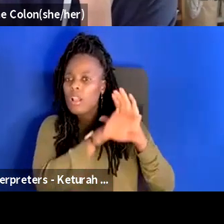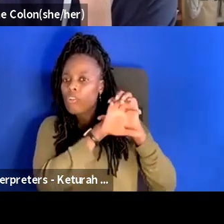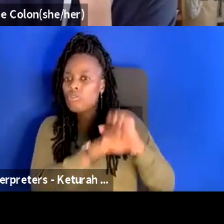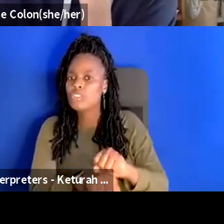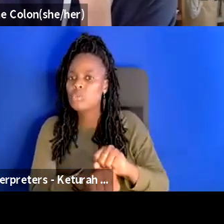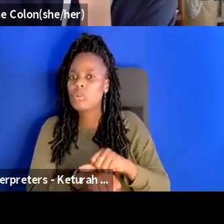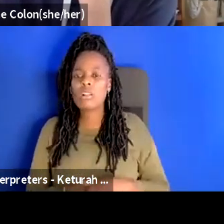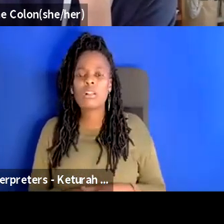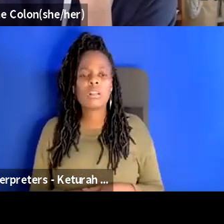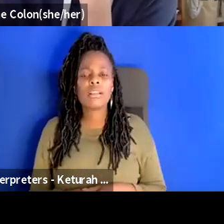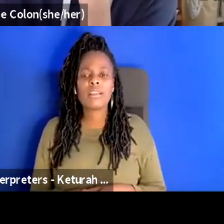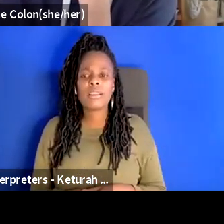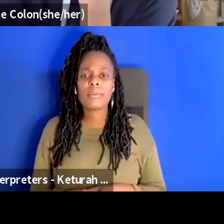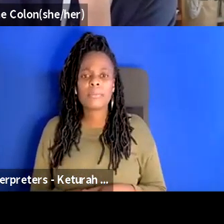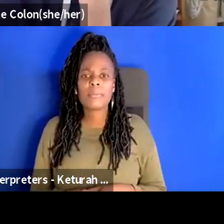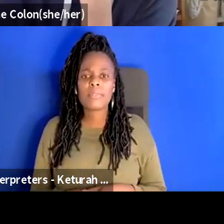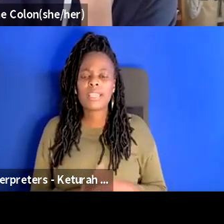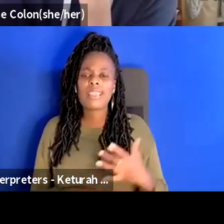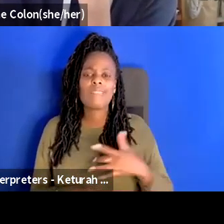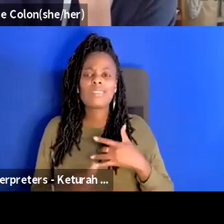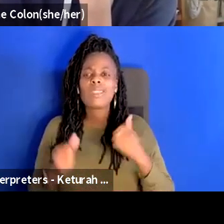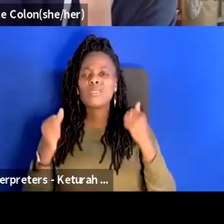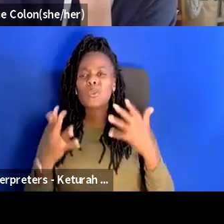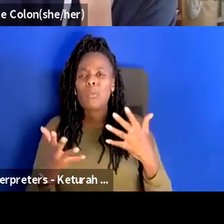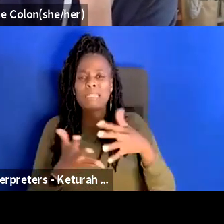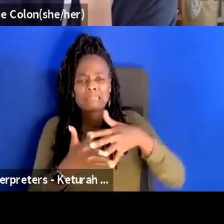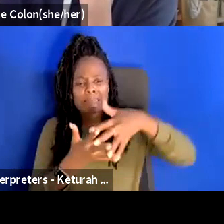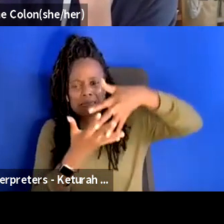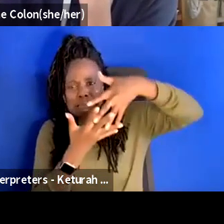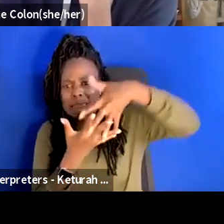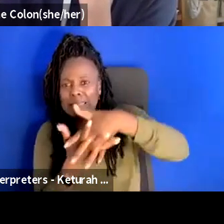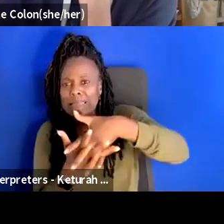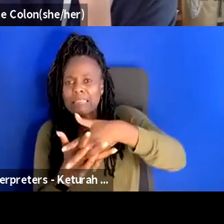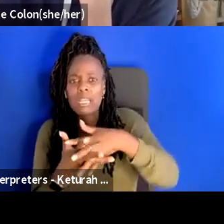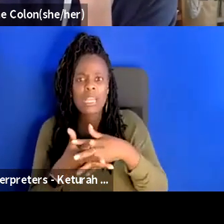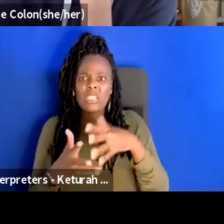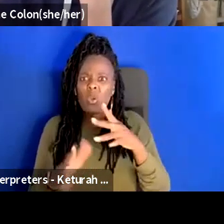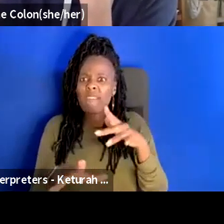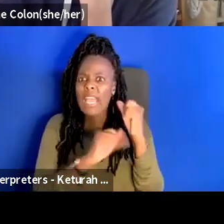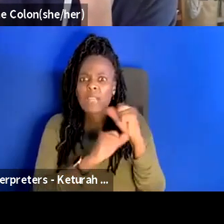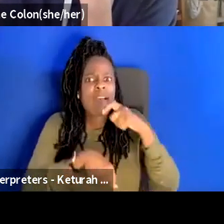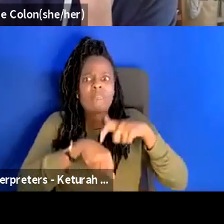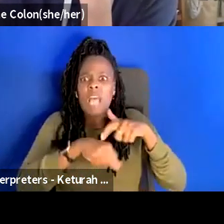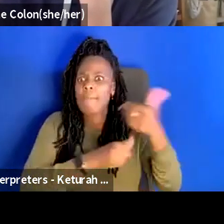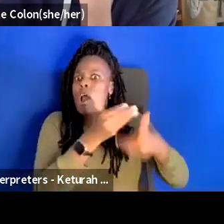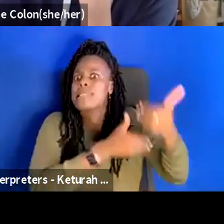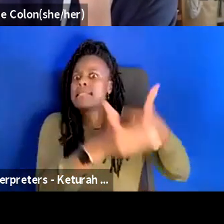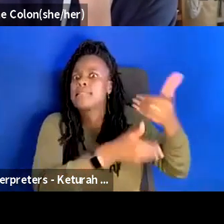and it feels like so much is entrenched and it's so fast that we just don't have time to think think things through